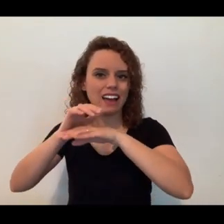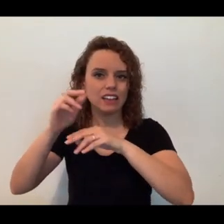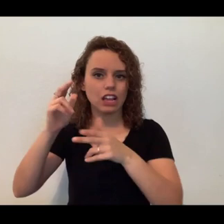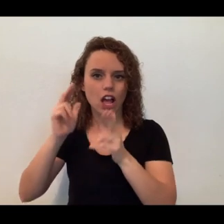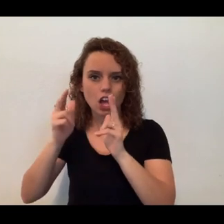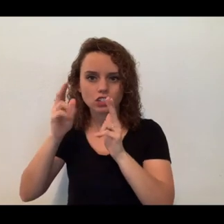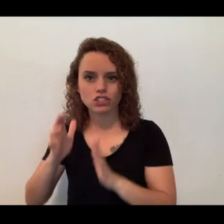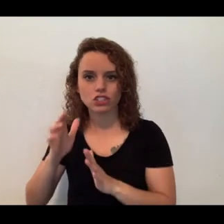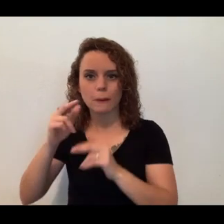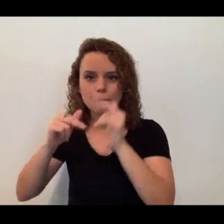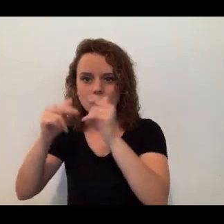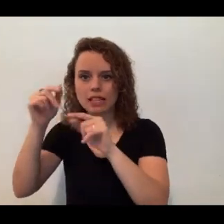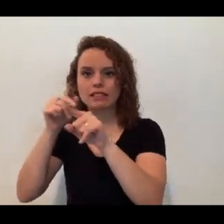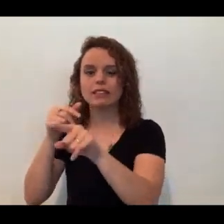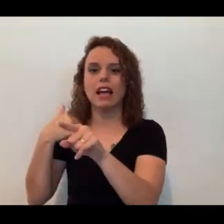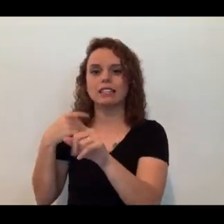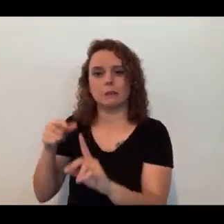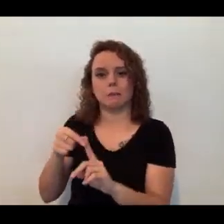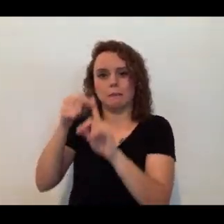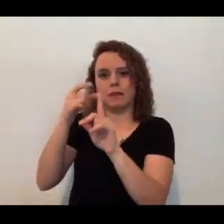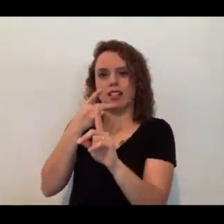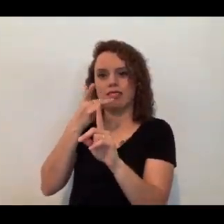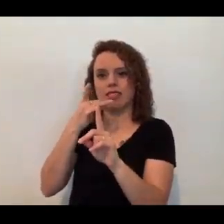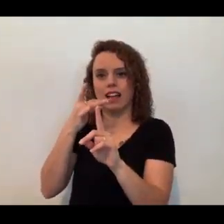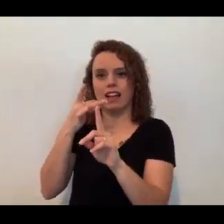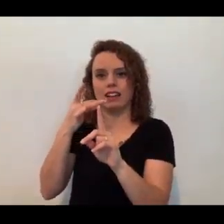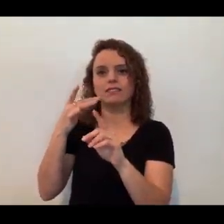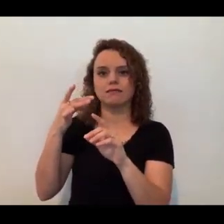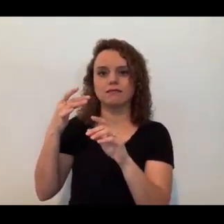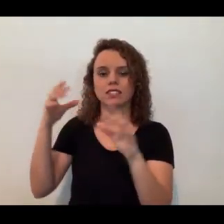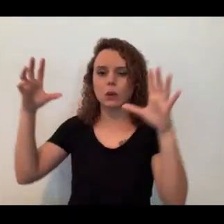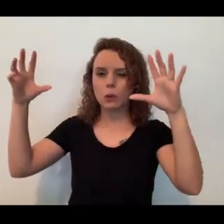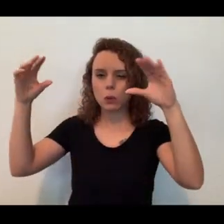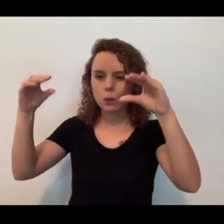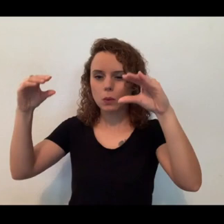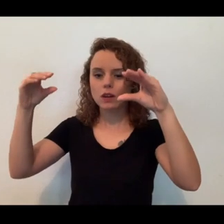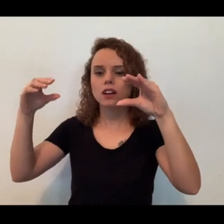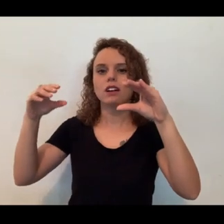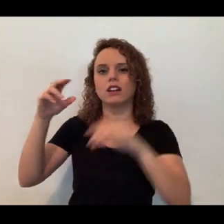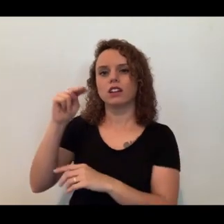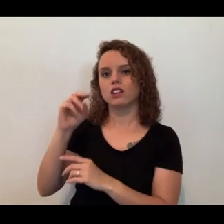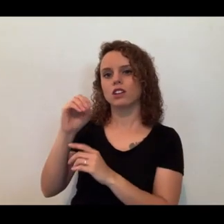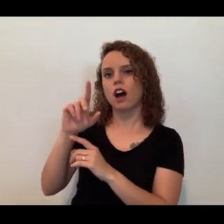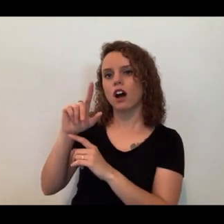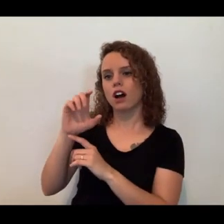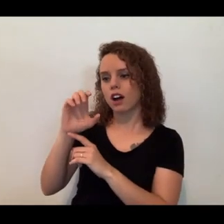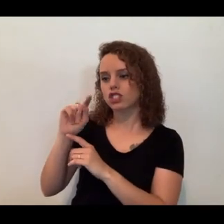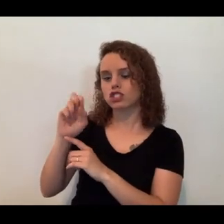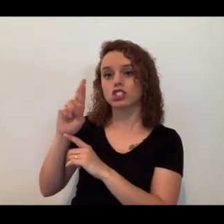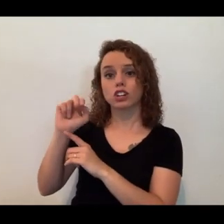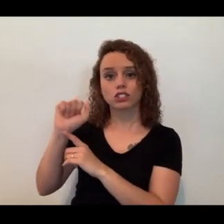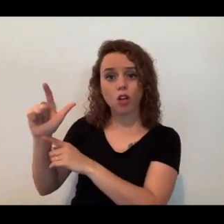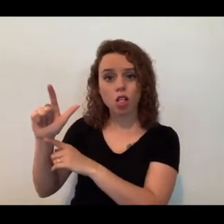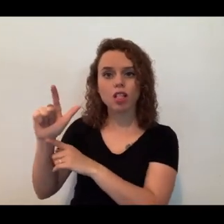ambiance so that the animals that are nocturnal, like C.L., remember that means out at night,